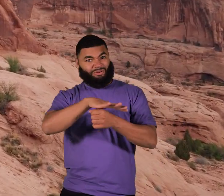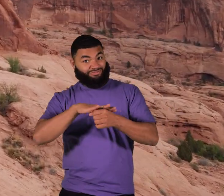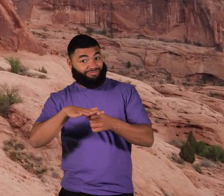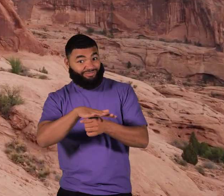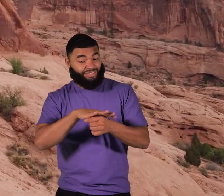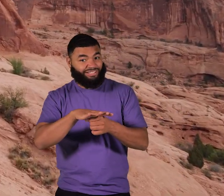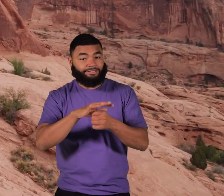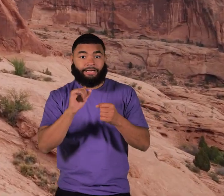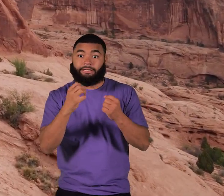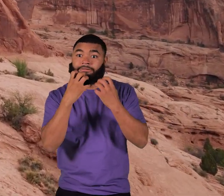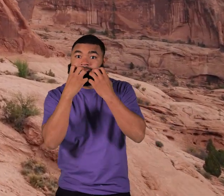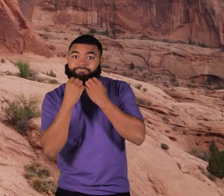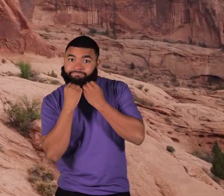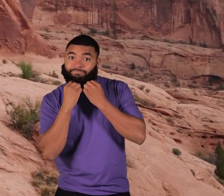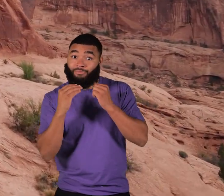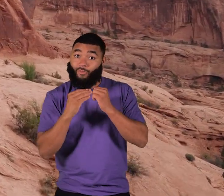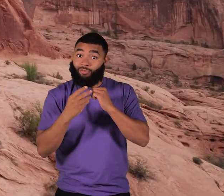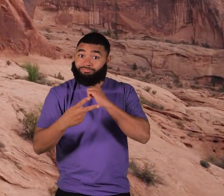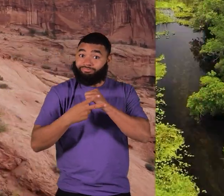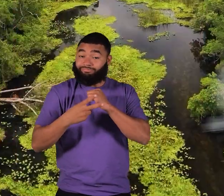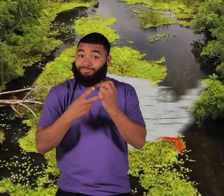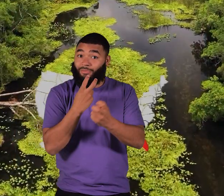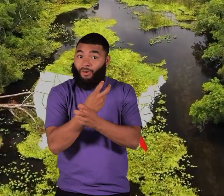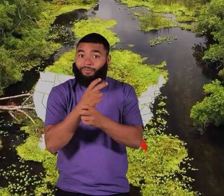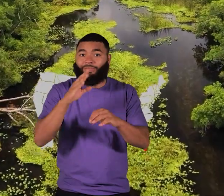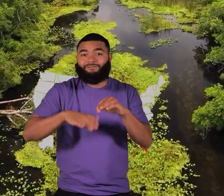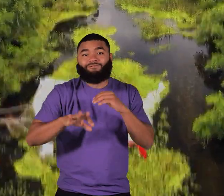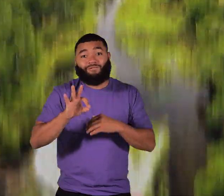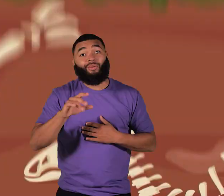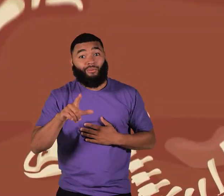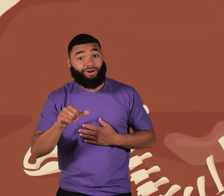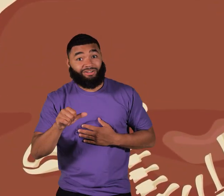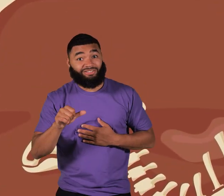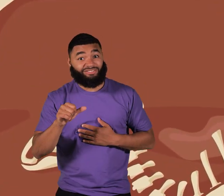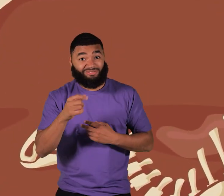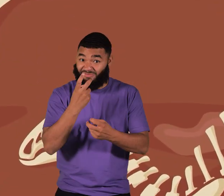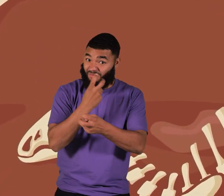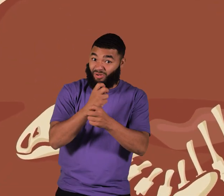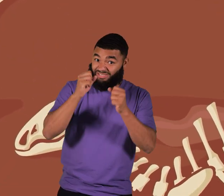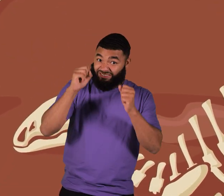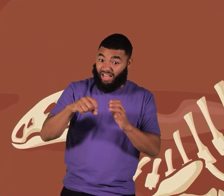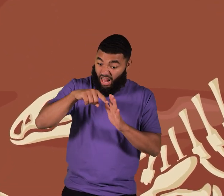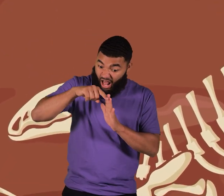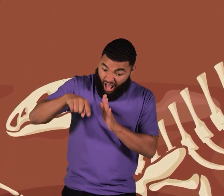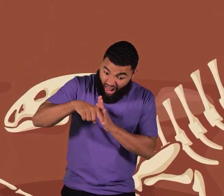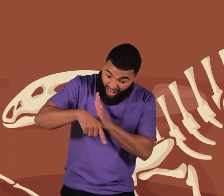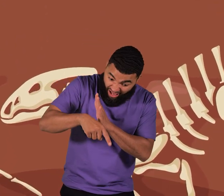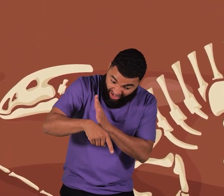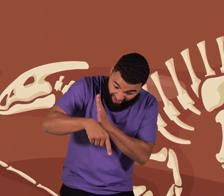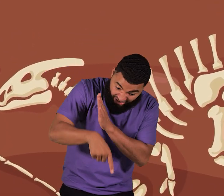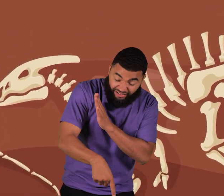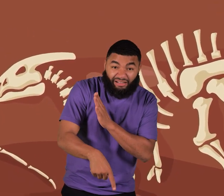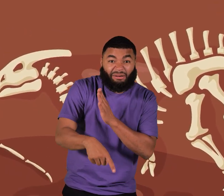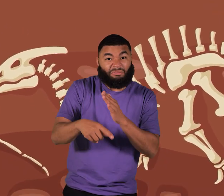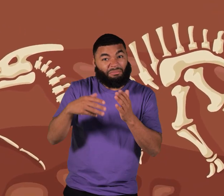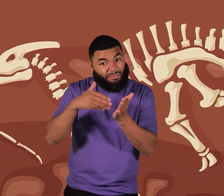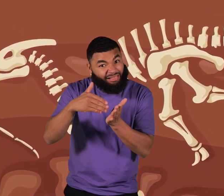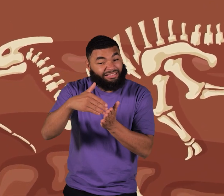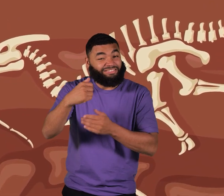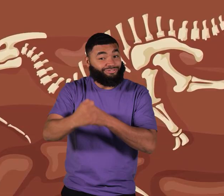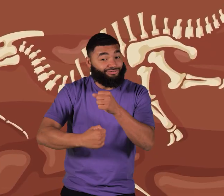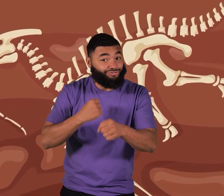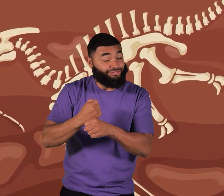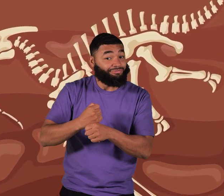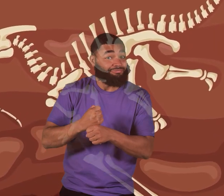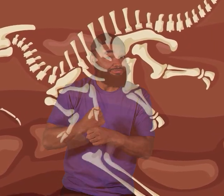areas preserve more fossils than, say, the swamps of Florida. Fossils can be buried under millions of years of